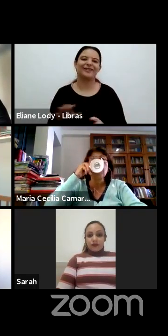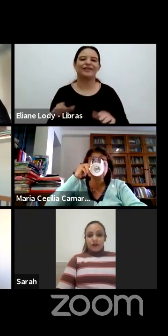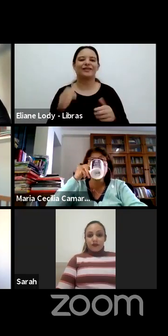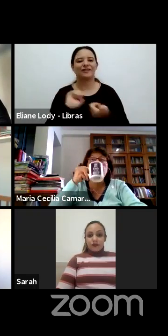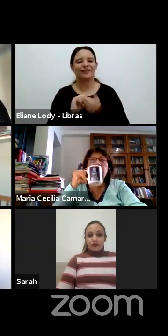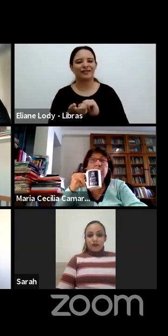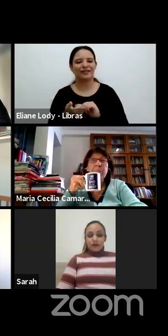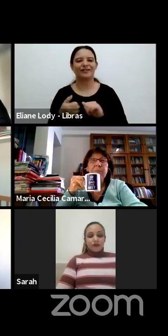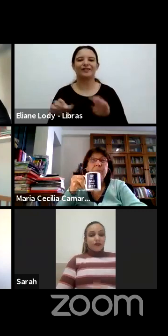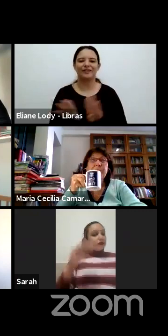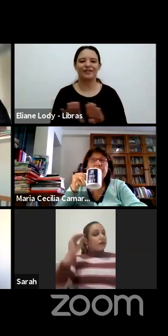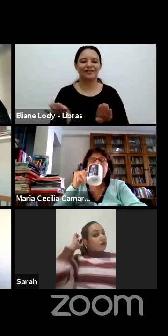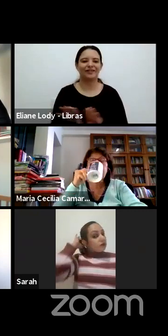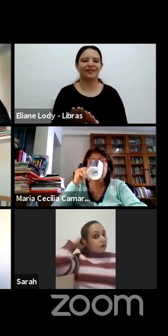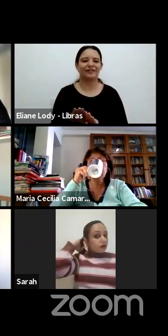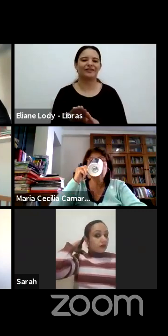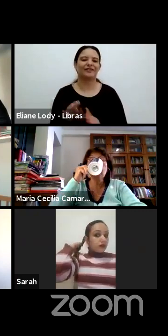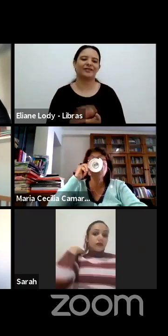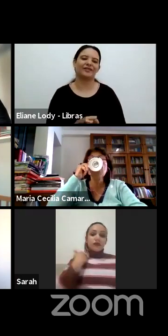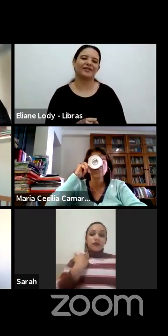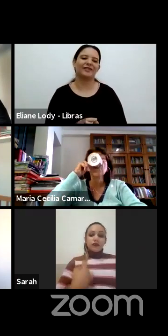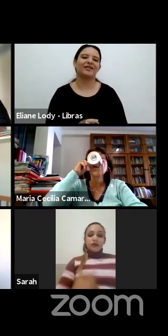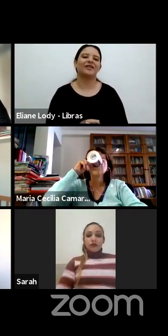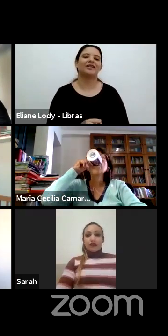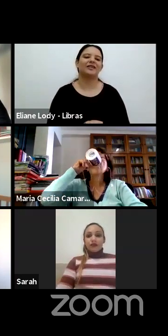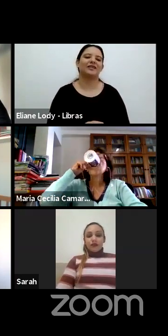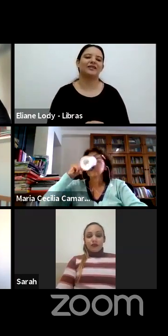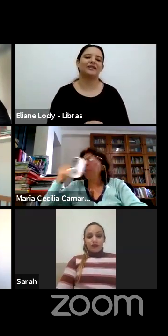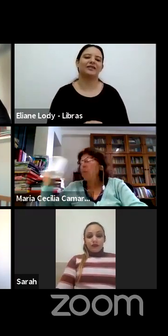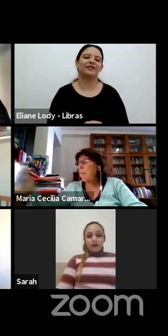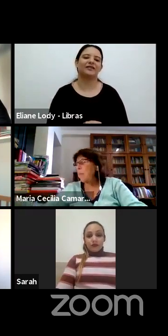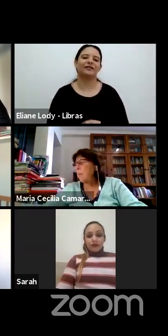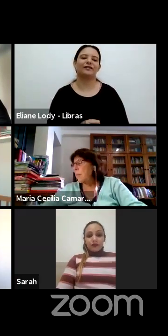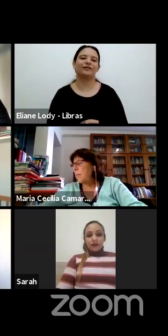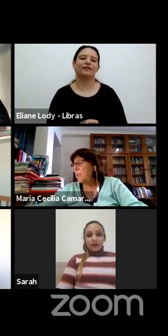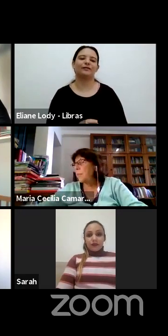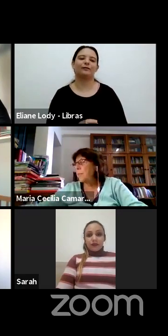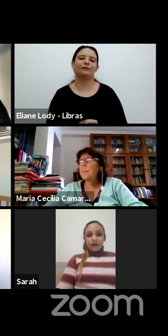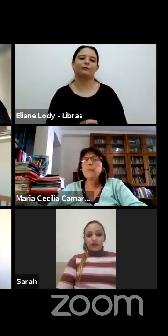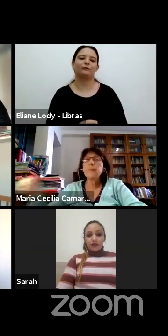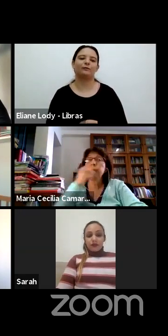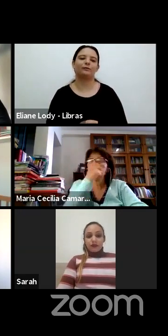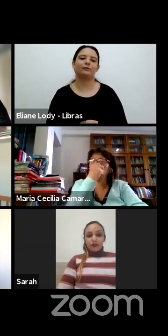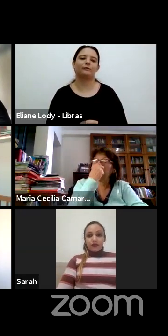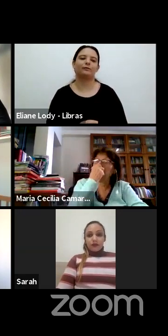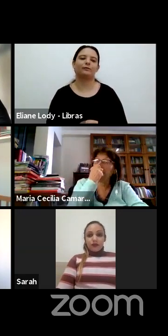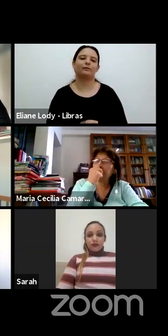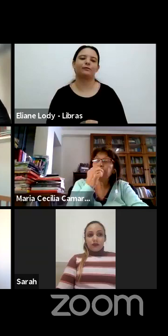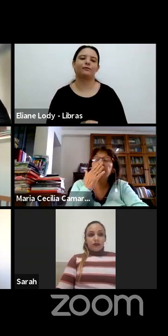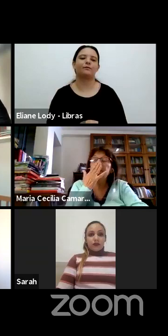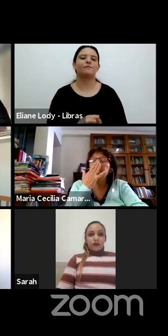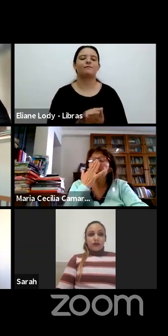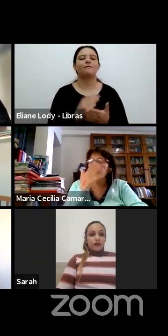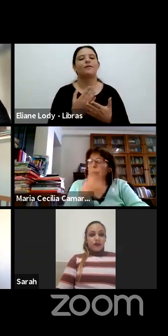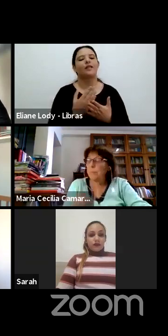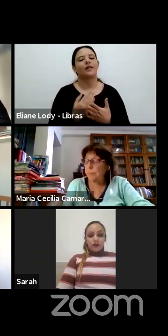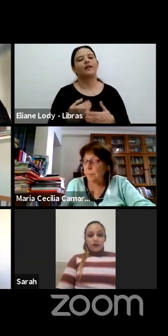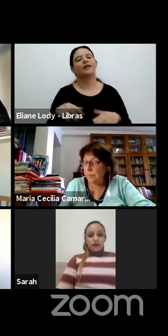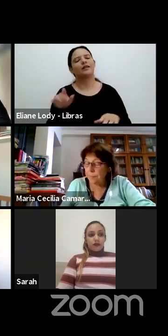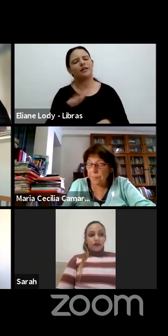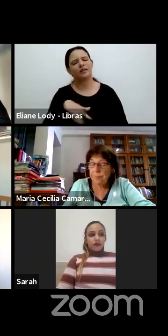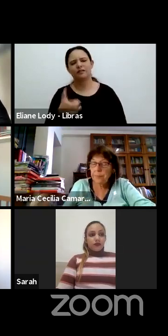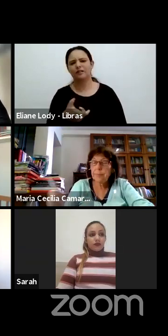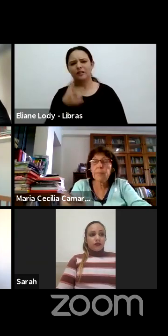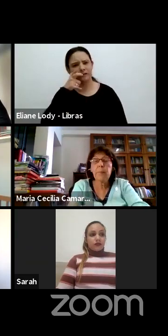They are brilliant and caring scholars who I admire dearly, so I'm delighted to